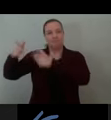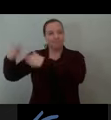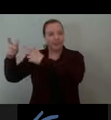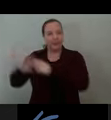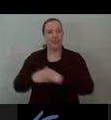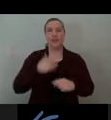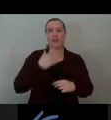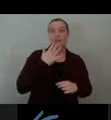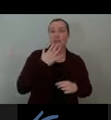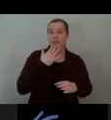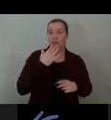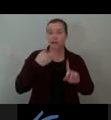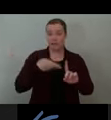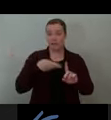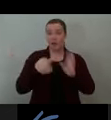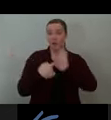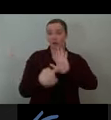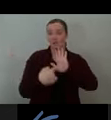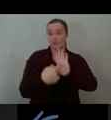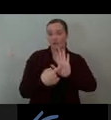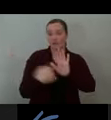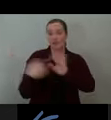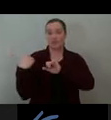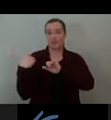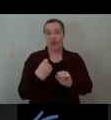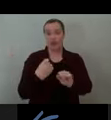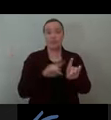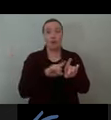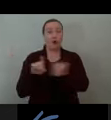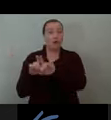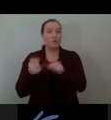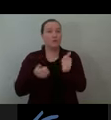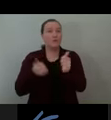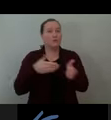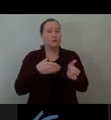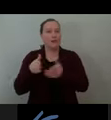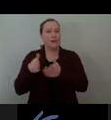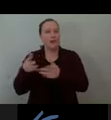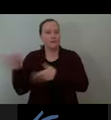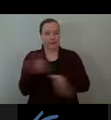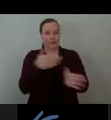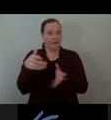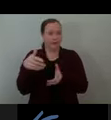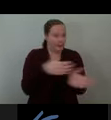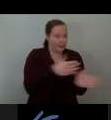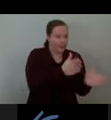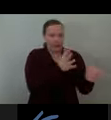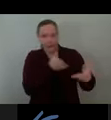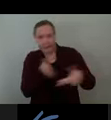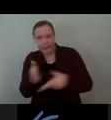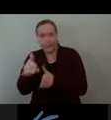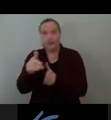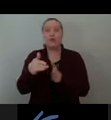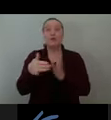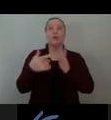and the arrows represents the strength and the direction of the wind. We have shown in here is the wind is coming from the